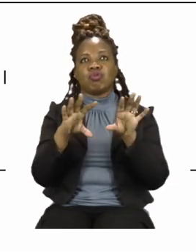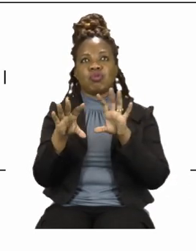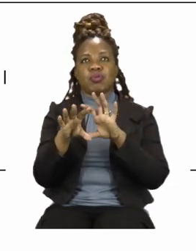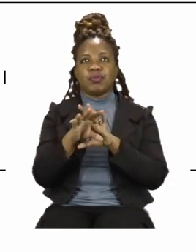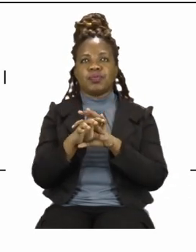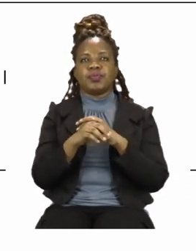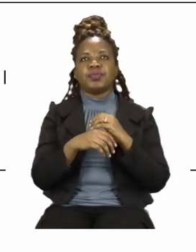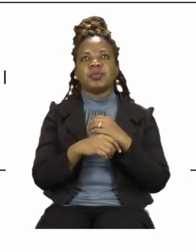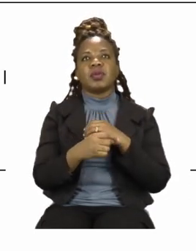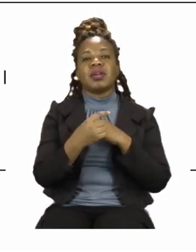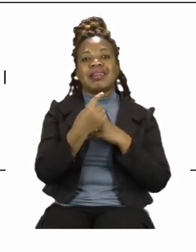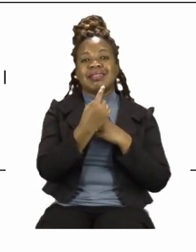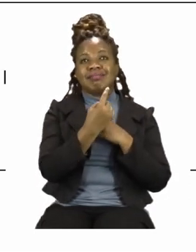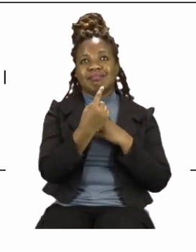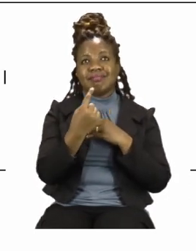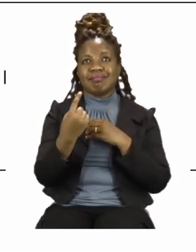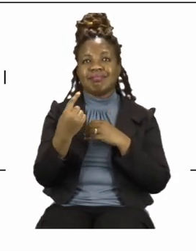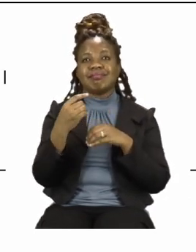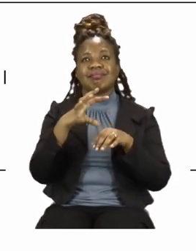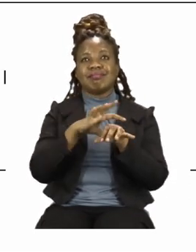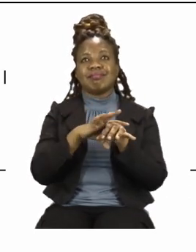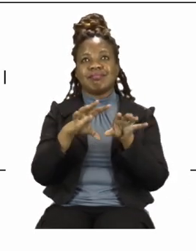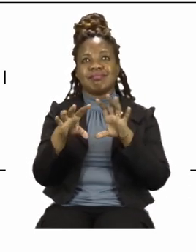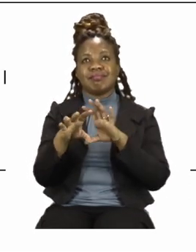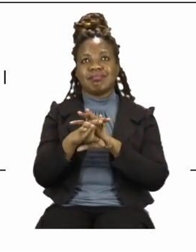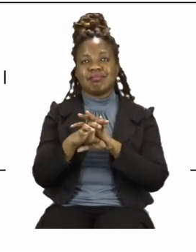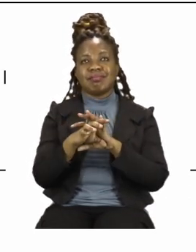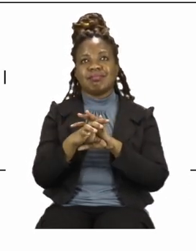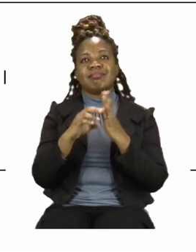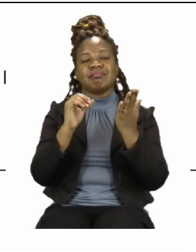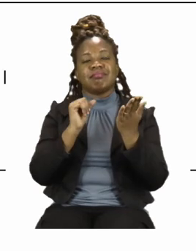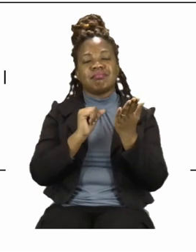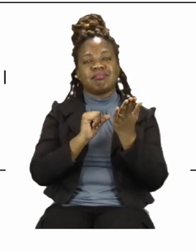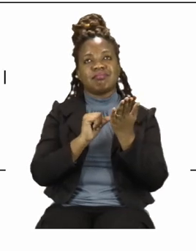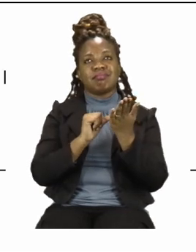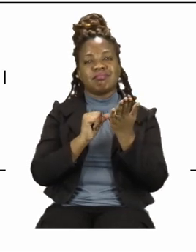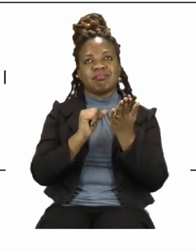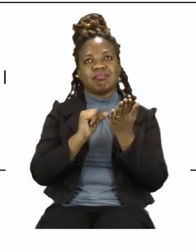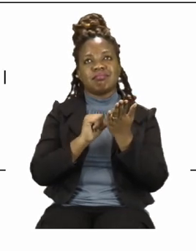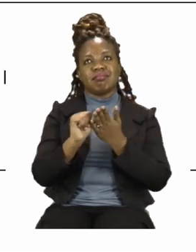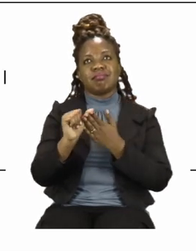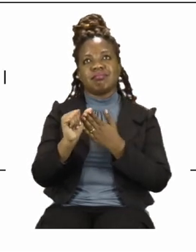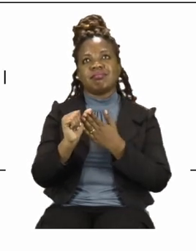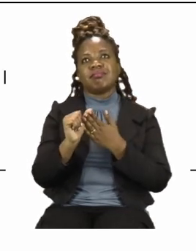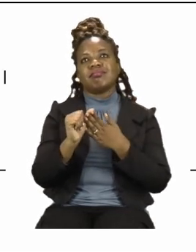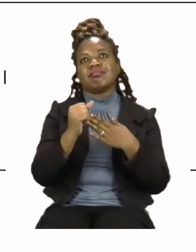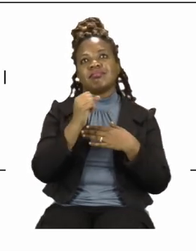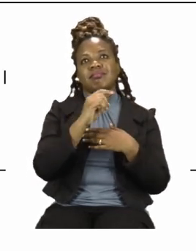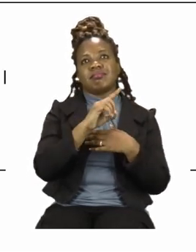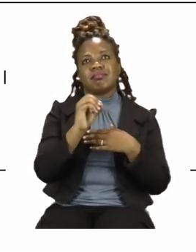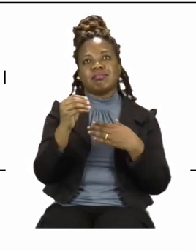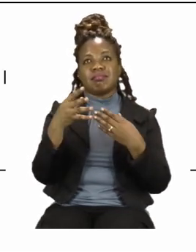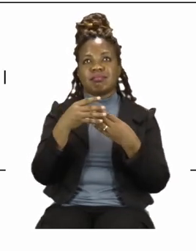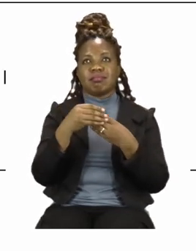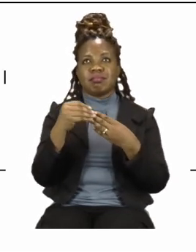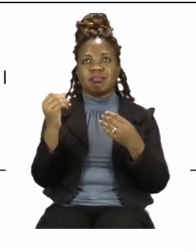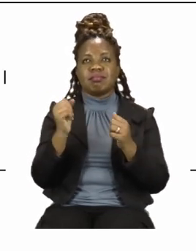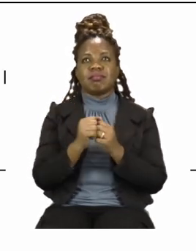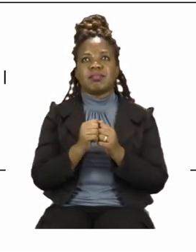How much money will she spend? Let's read it again.